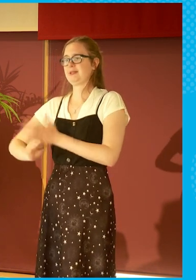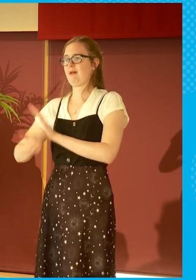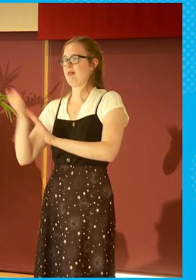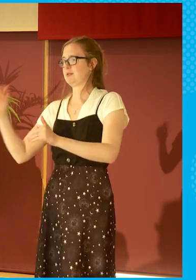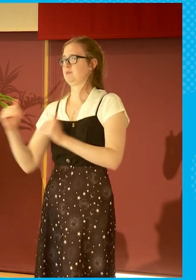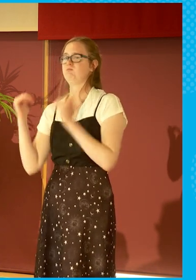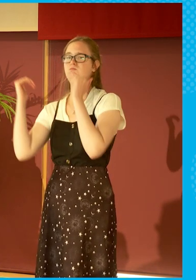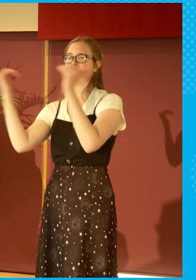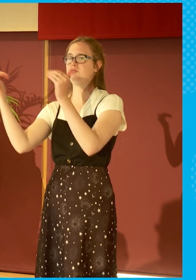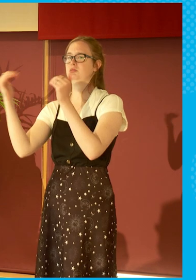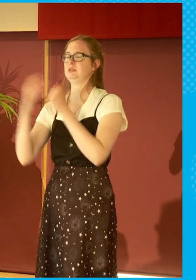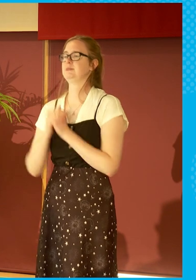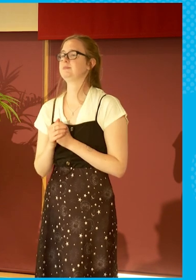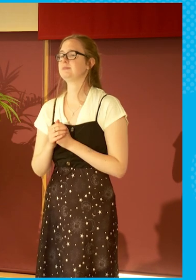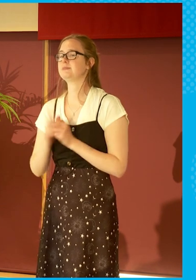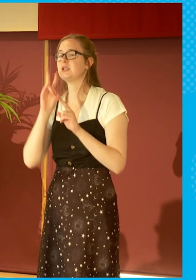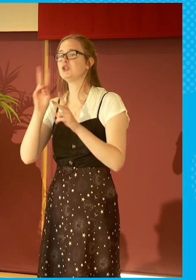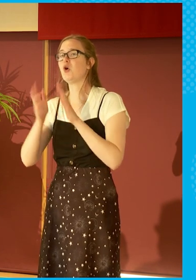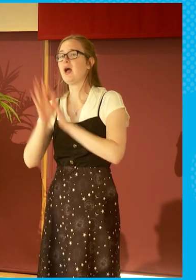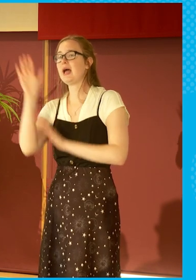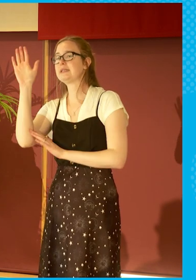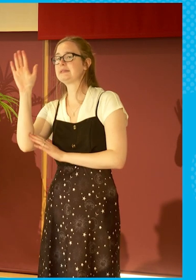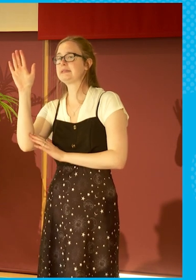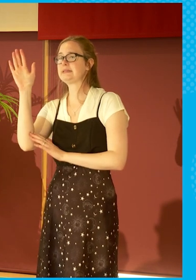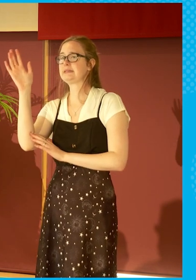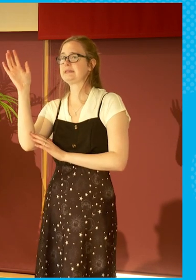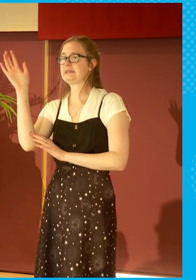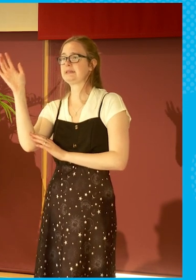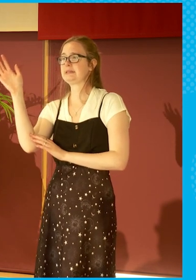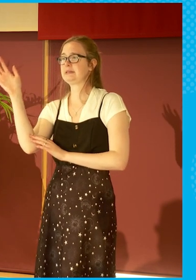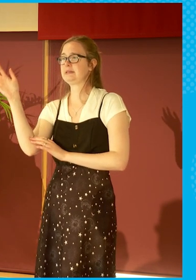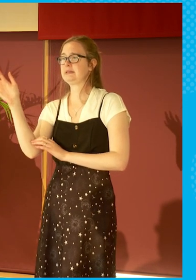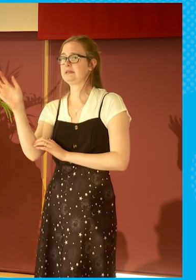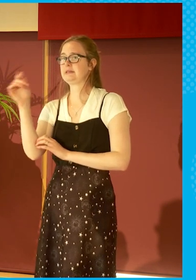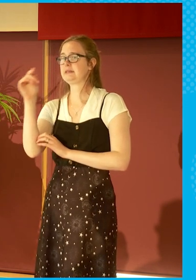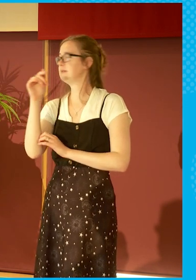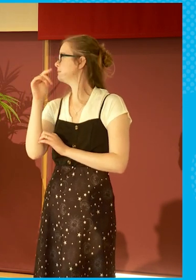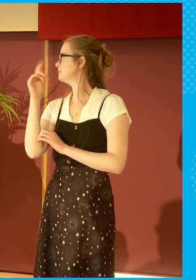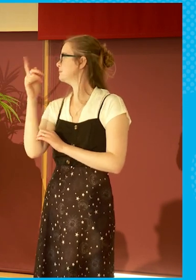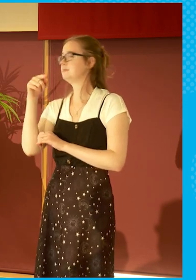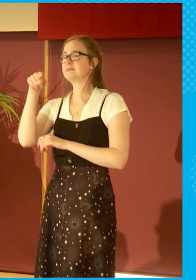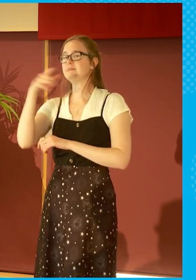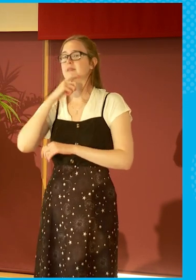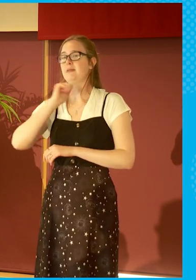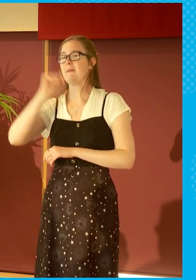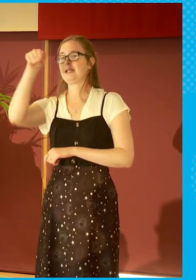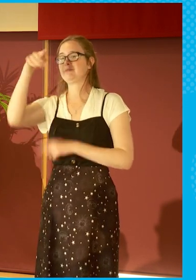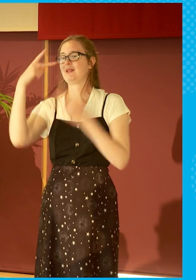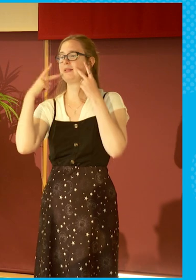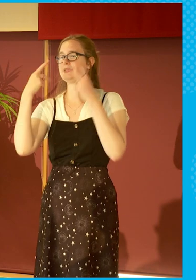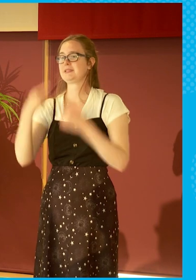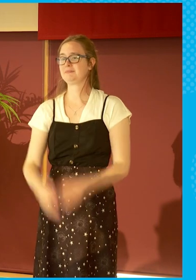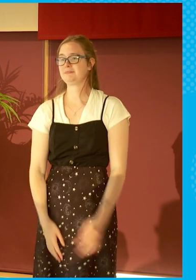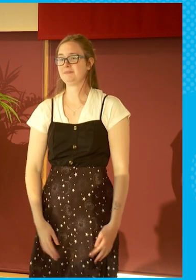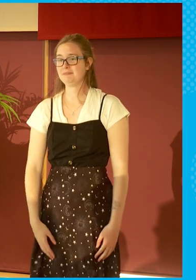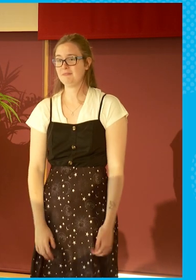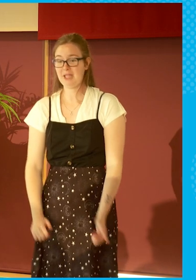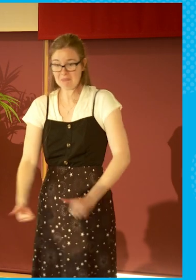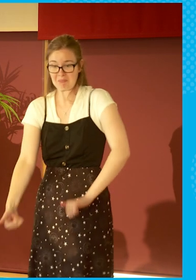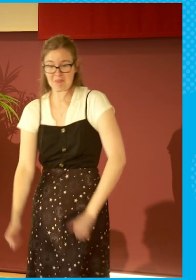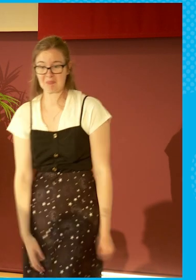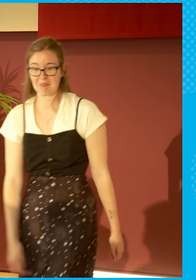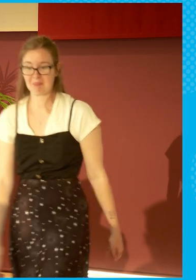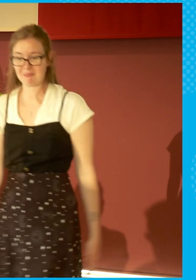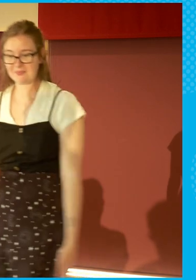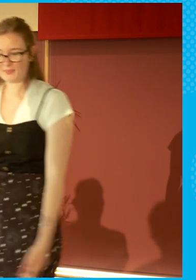I saw some hands up. was a, I'll take the gentleman here in the glasses and then I'll go to the back of the room.